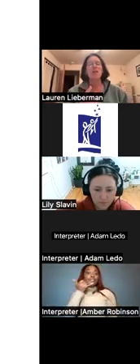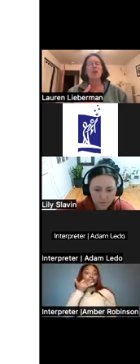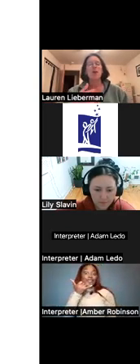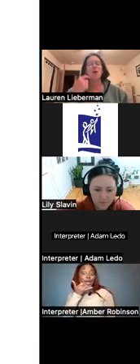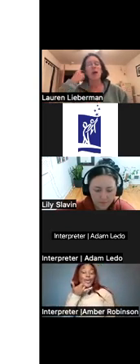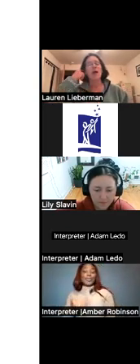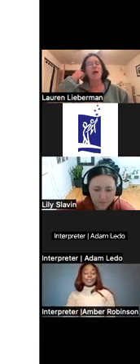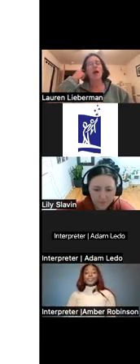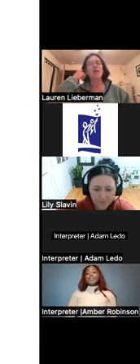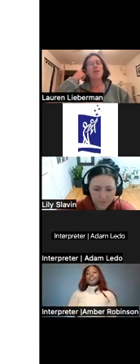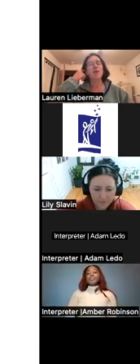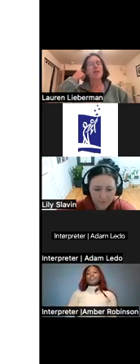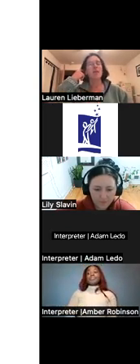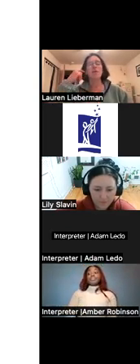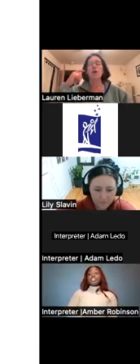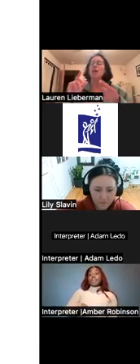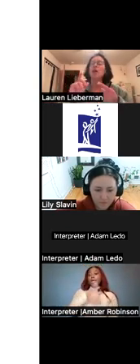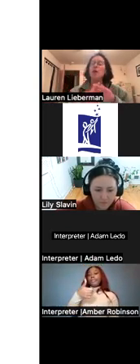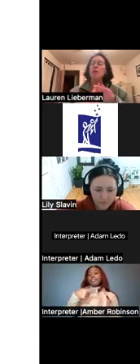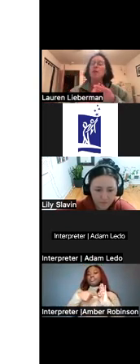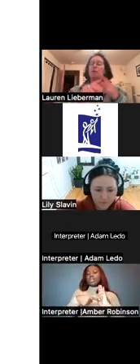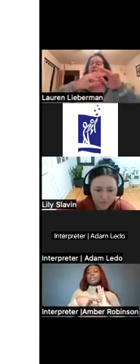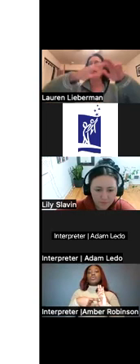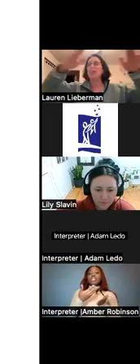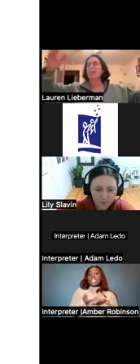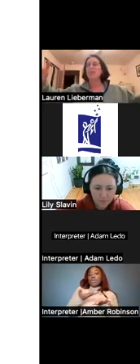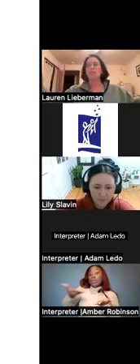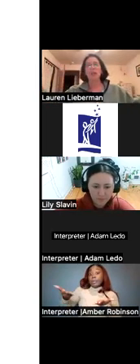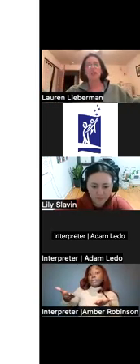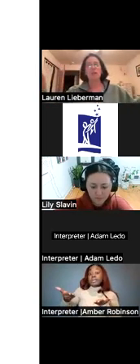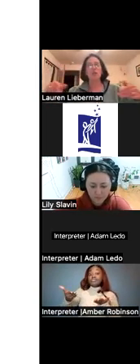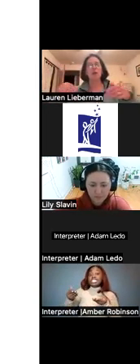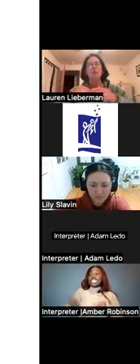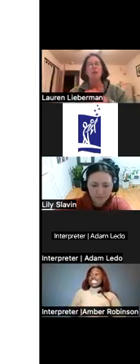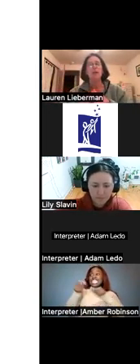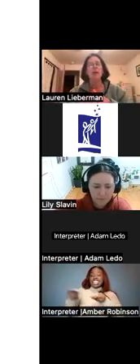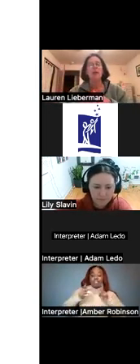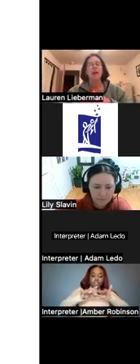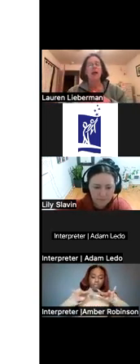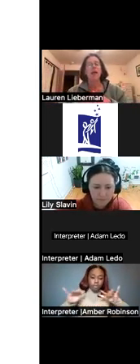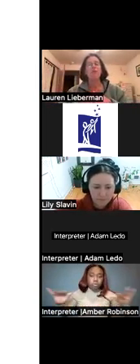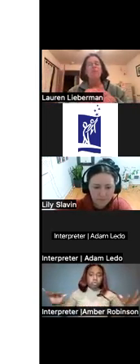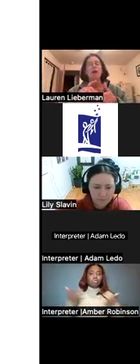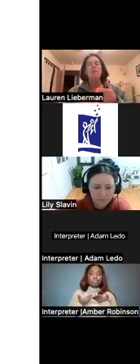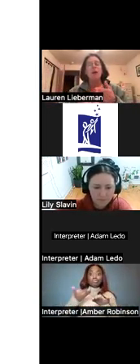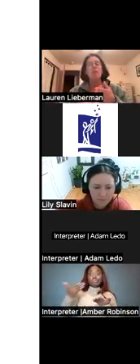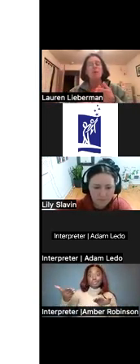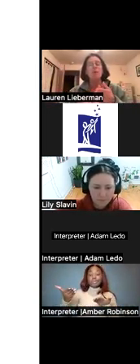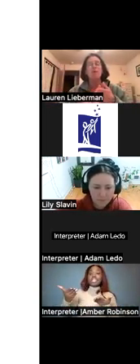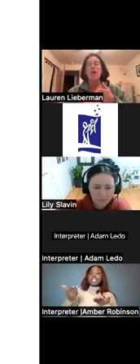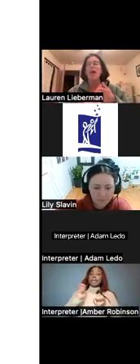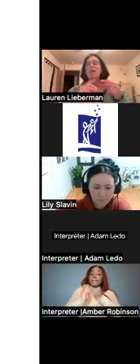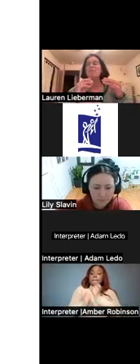And so some other examples are giving giving the kids a range of equipment and modified